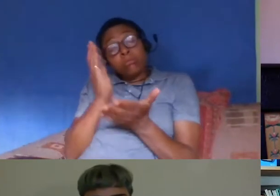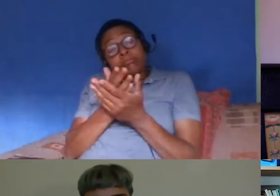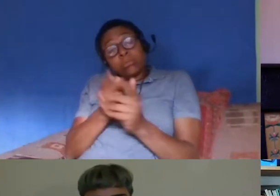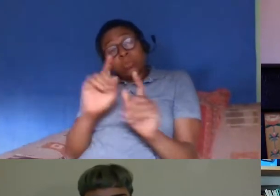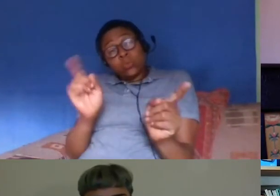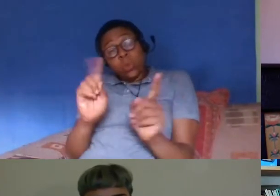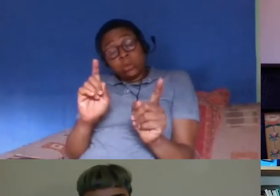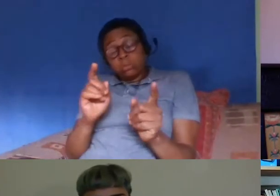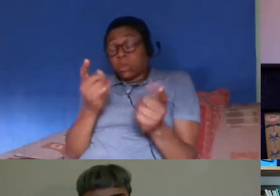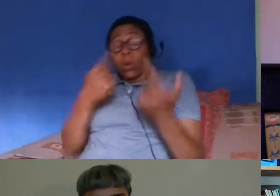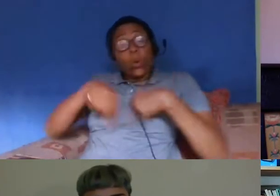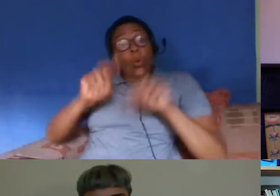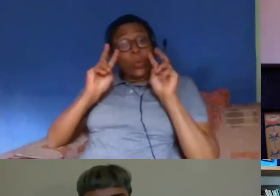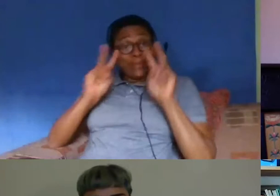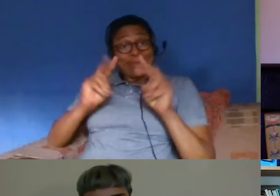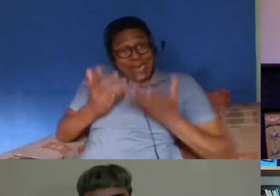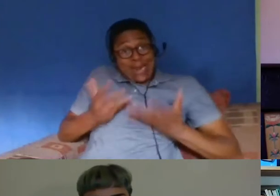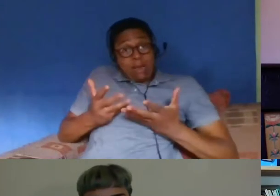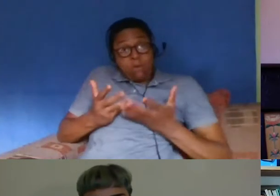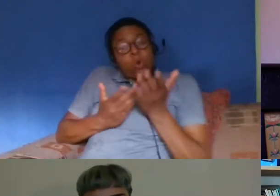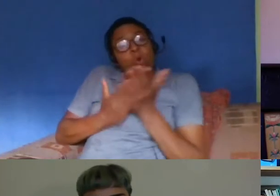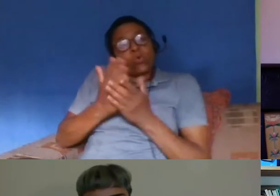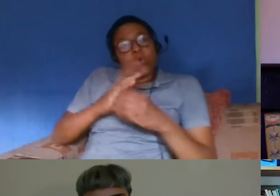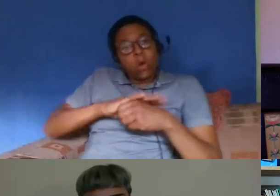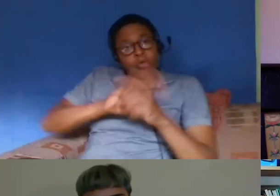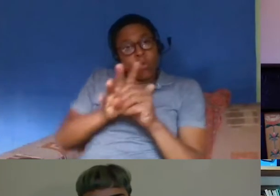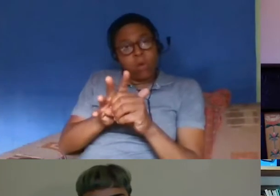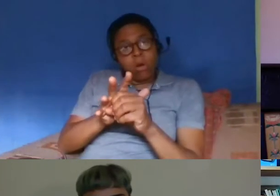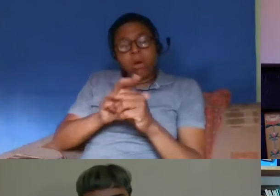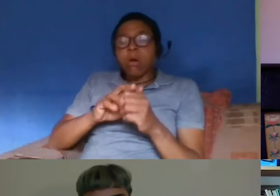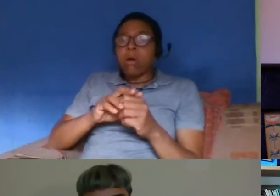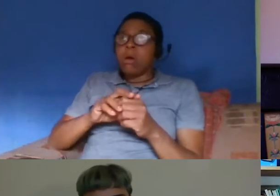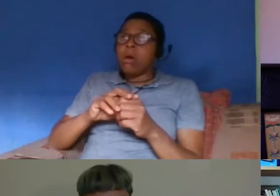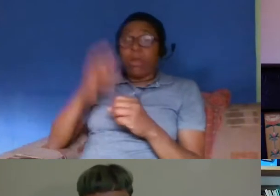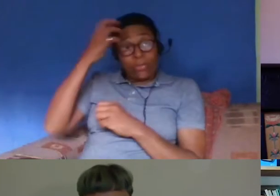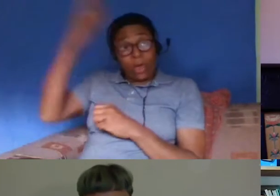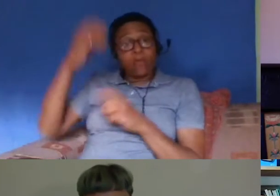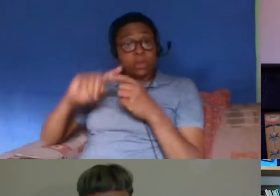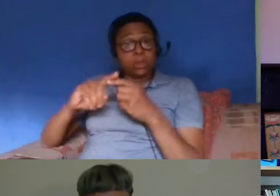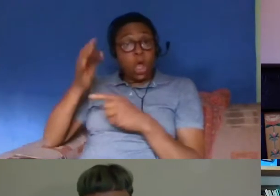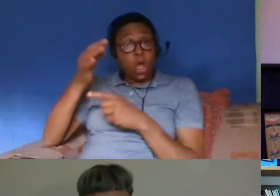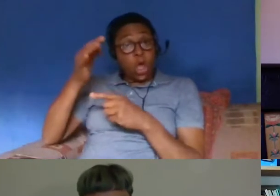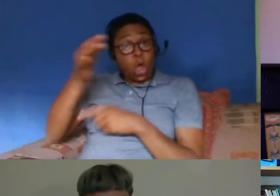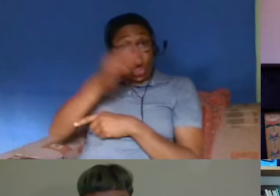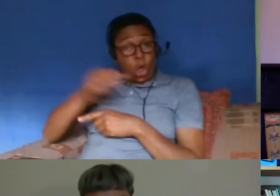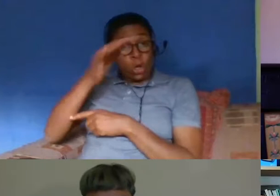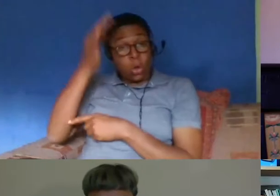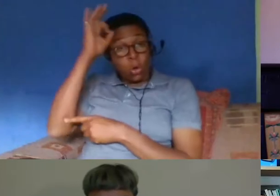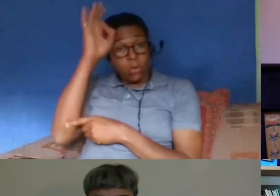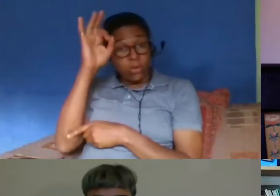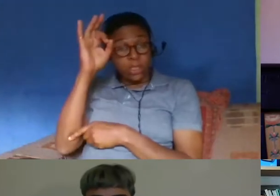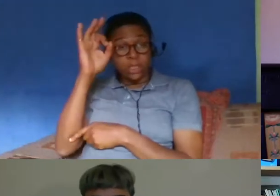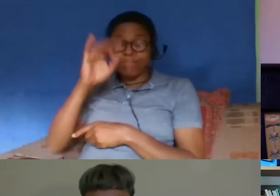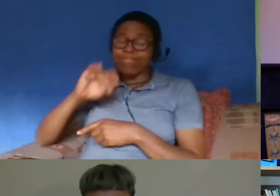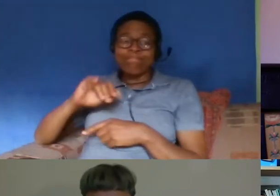during the pandemic that this uh the state and state services don't seem to be wanting to address that in a in in a